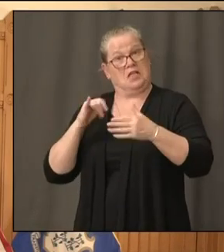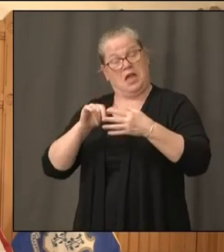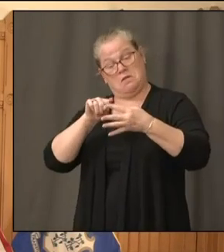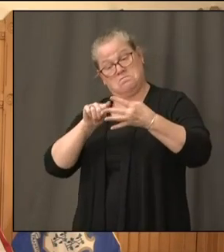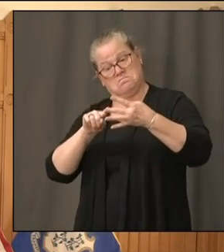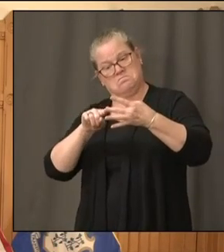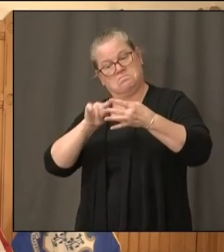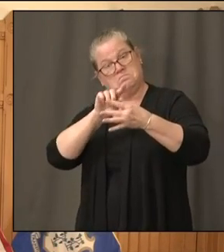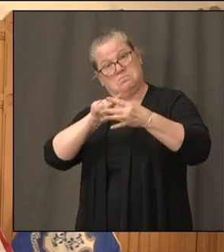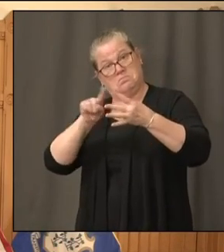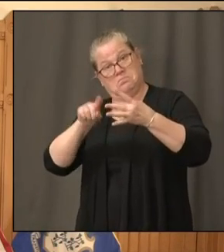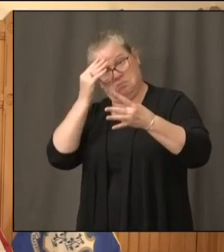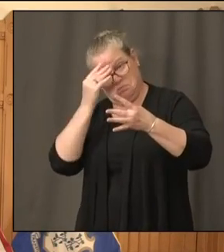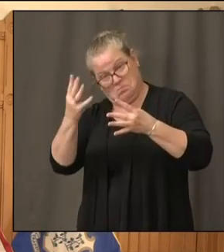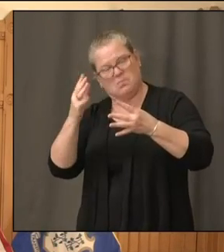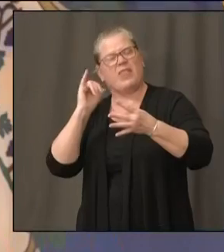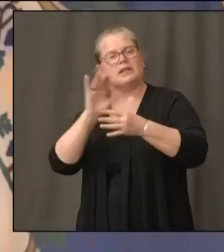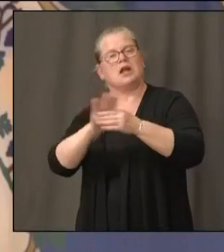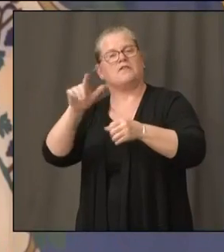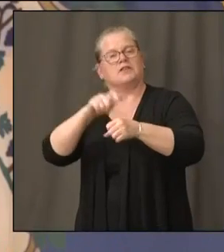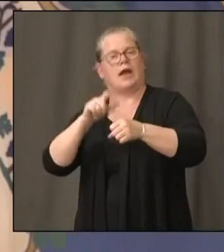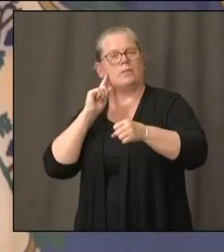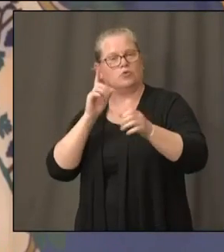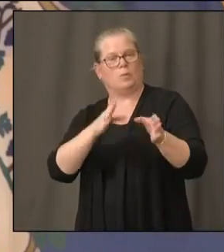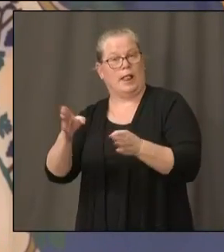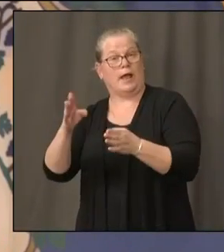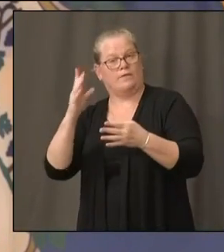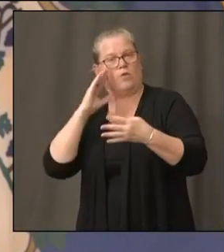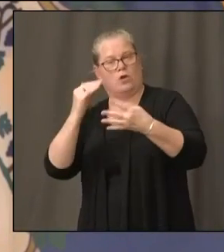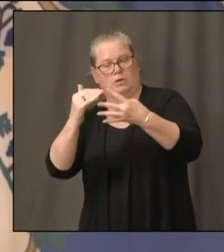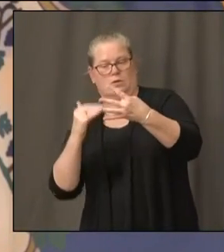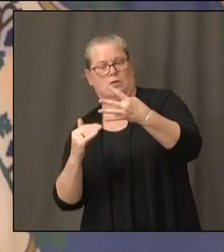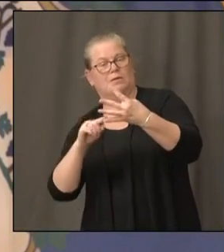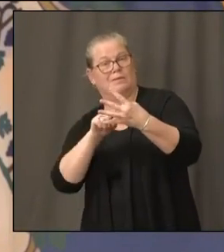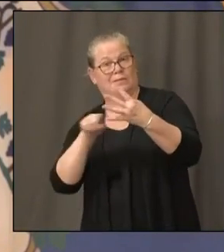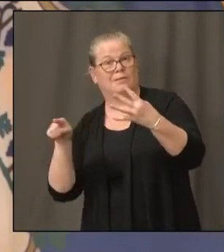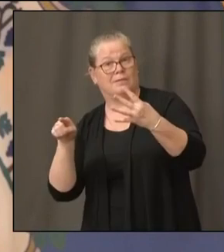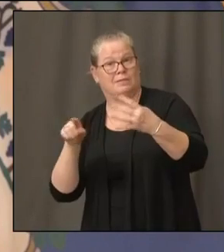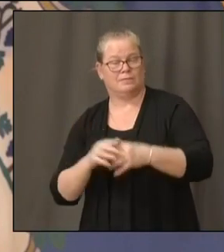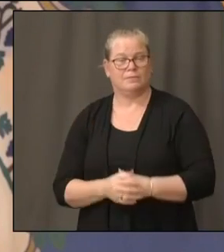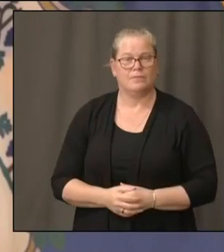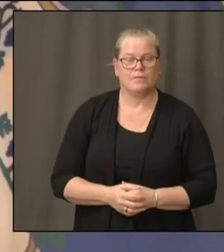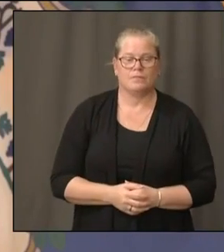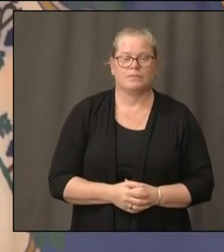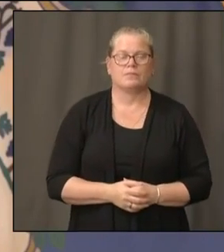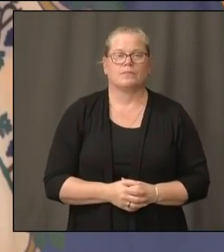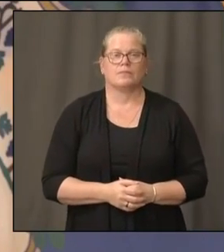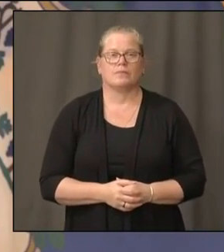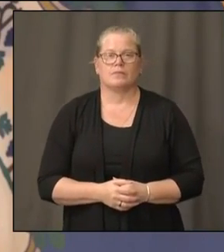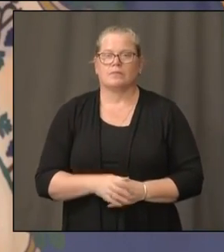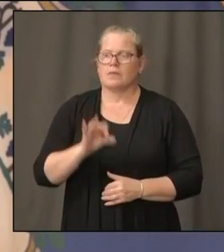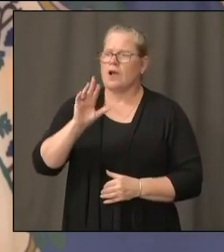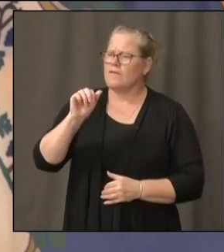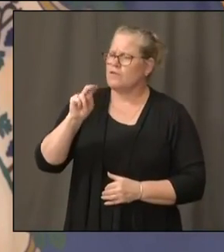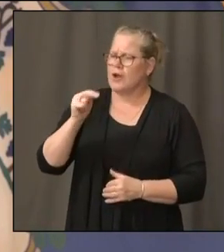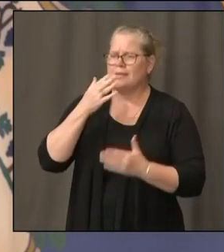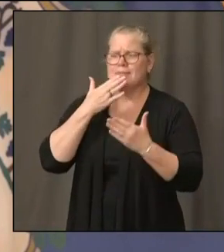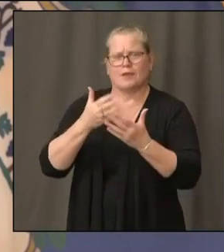All right. Well, look, Fran, thank you very much. Dr. Carter, one thing you said I'll always remember is I'm an